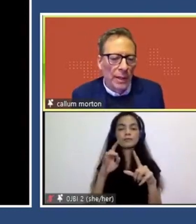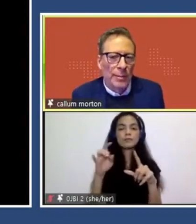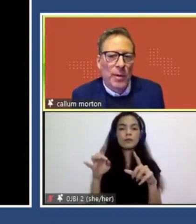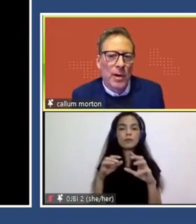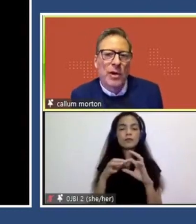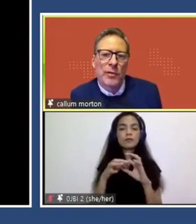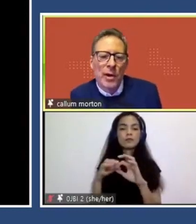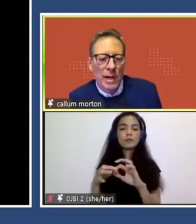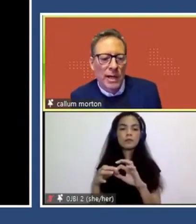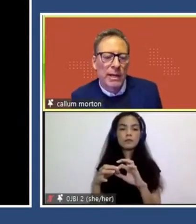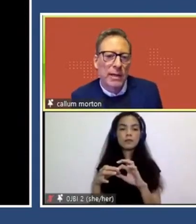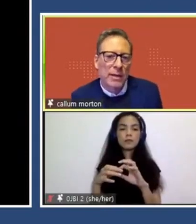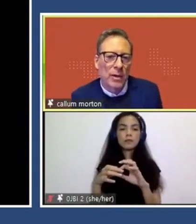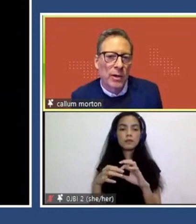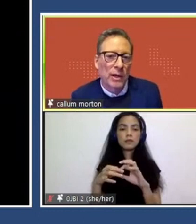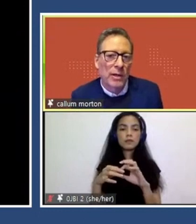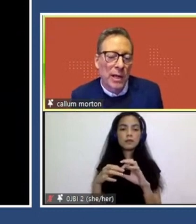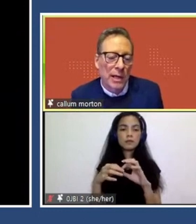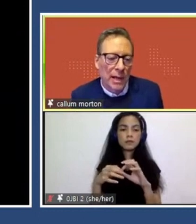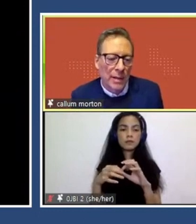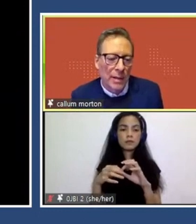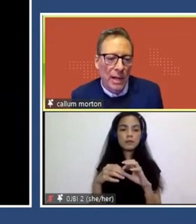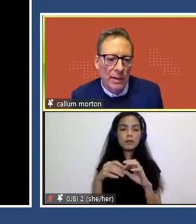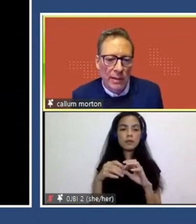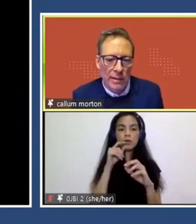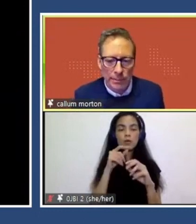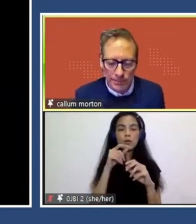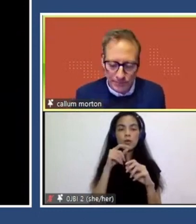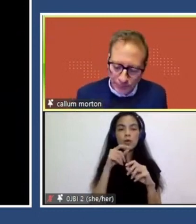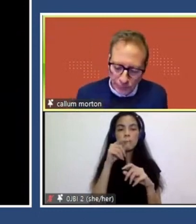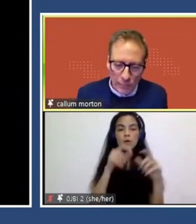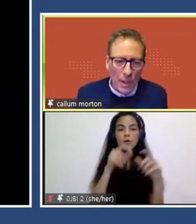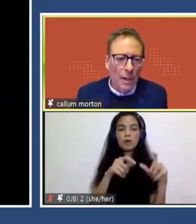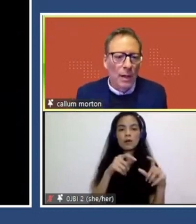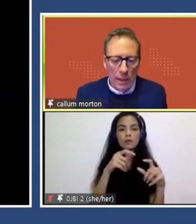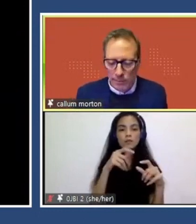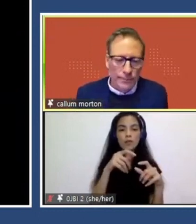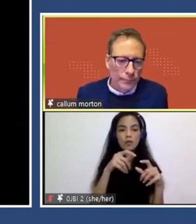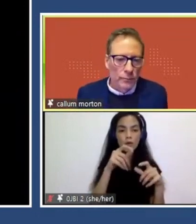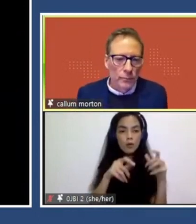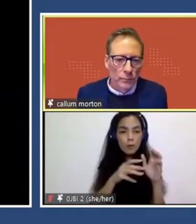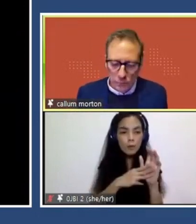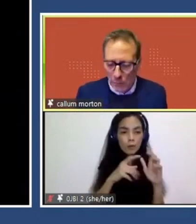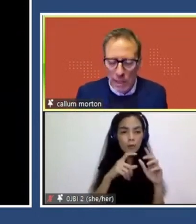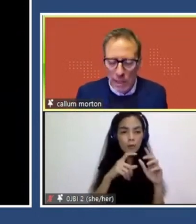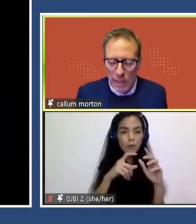worked with, uh, McBride Charles Ryan architects and Oculus landscape architects. Um,